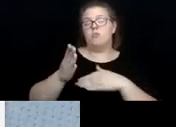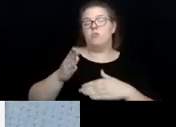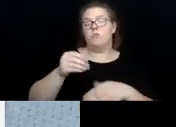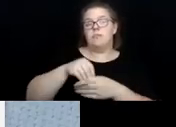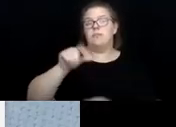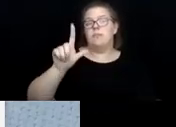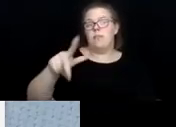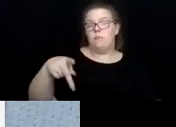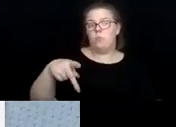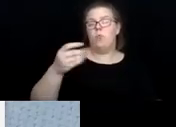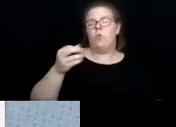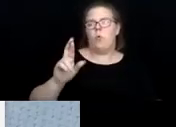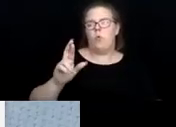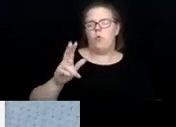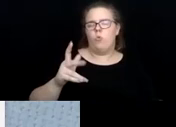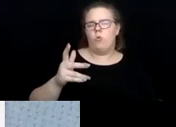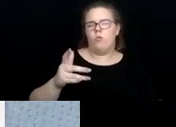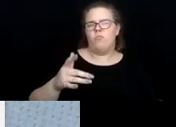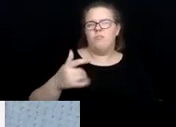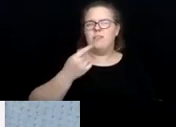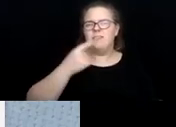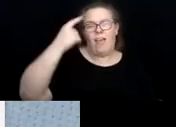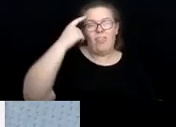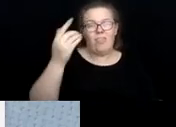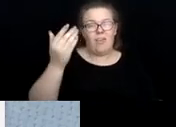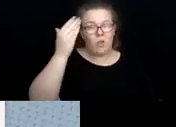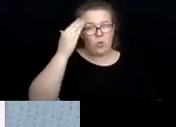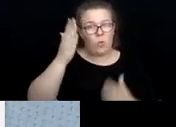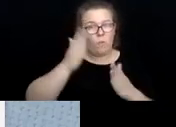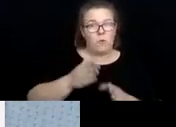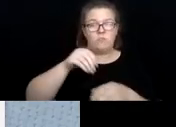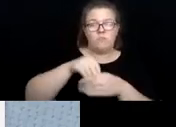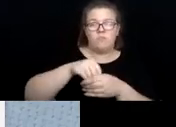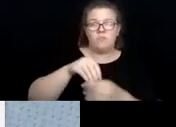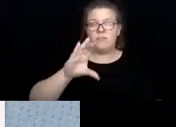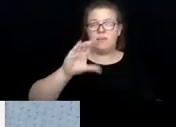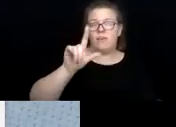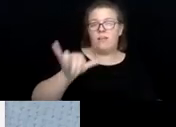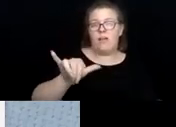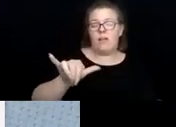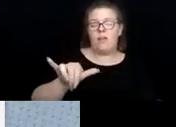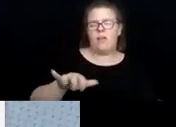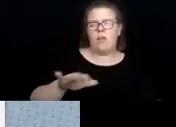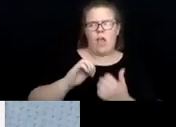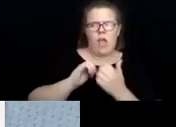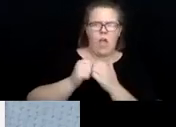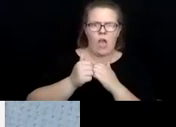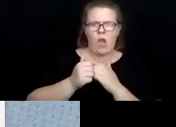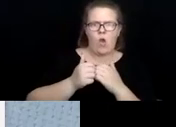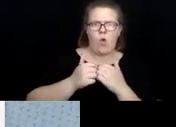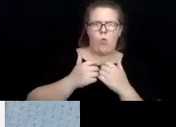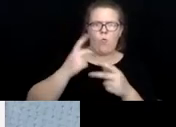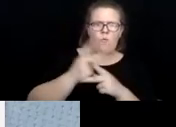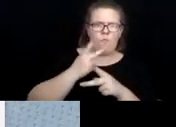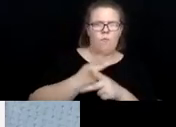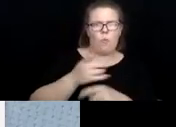They're saying they think they know someone in Clay who could use ISEP services. So how do they figure out